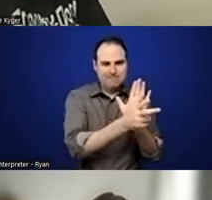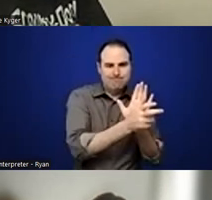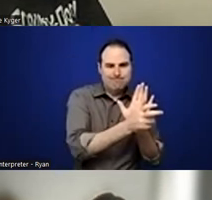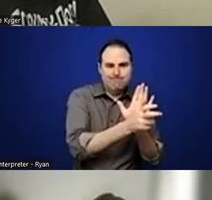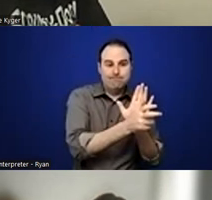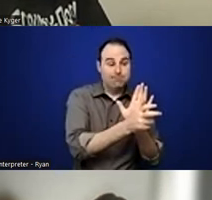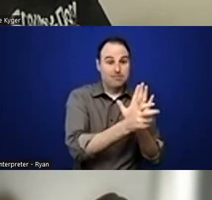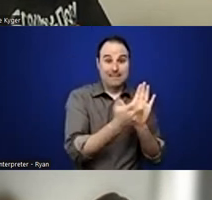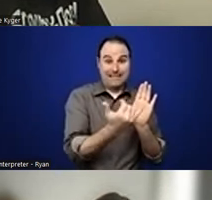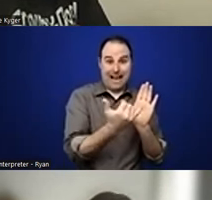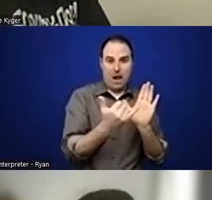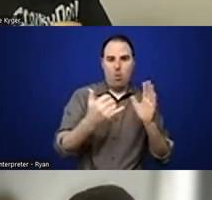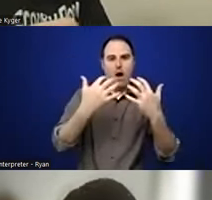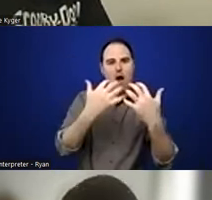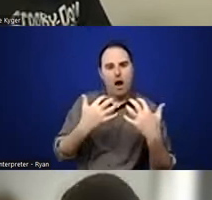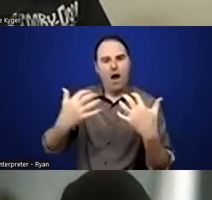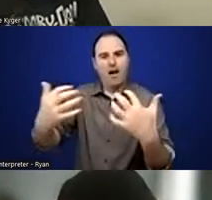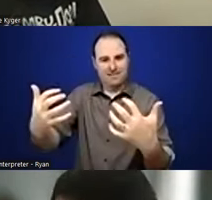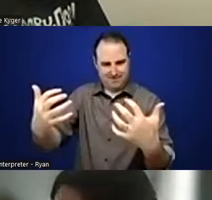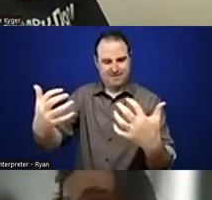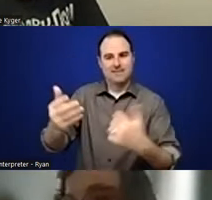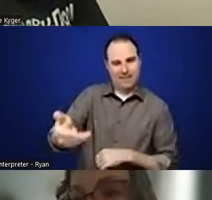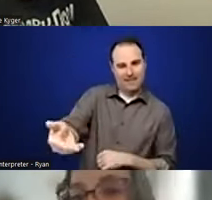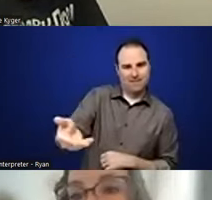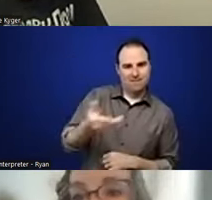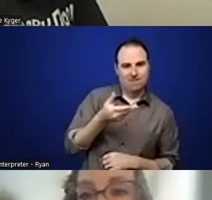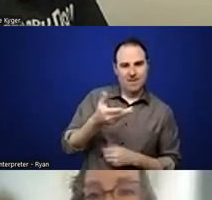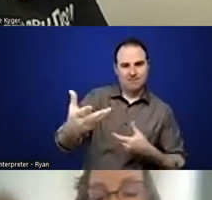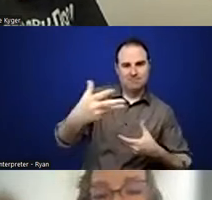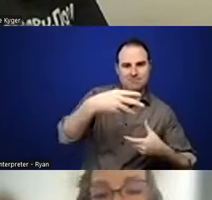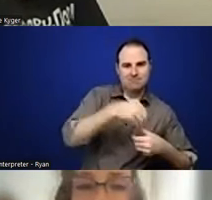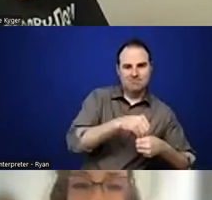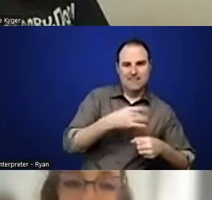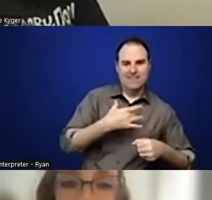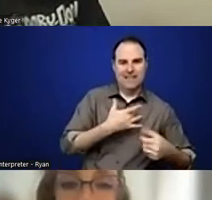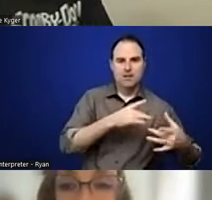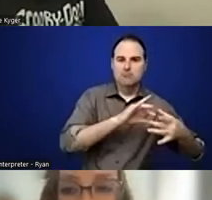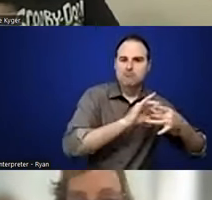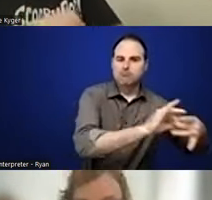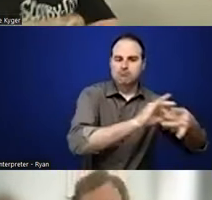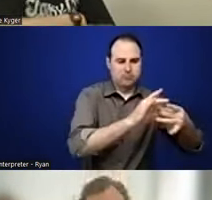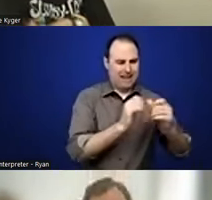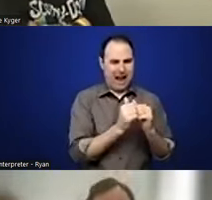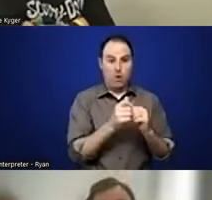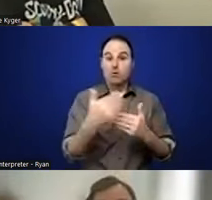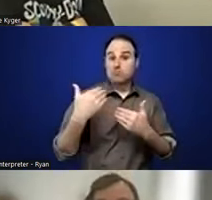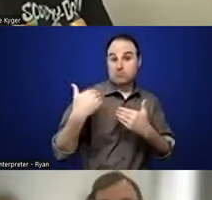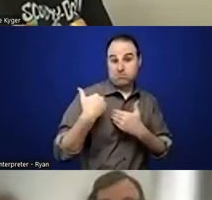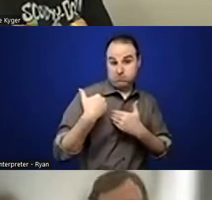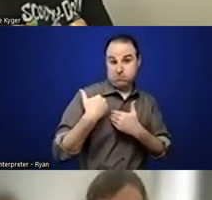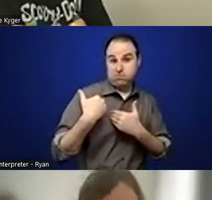in your work. Like how do we make audiences feel connected to and even obligated or responsible to our